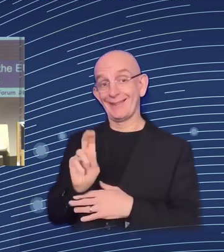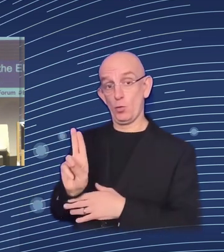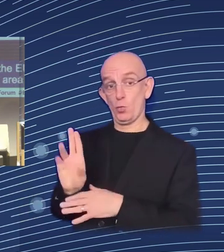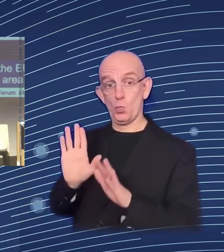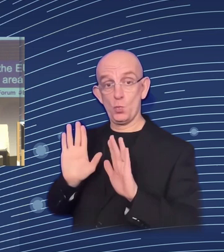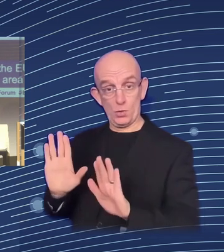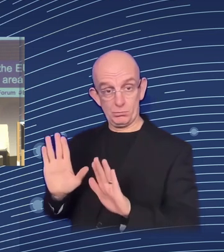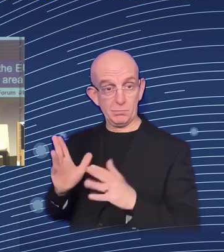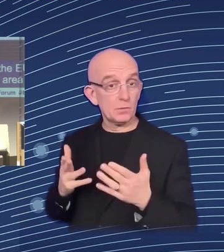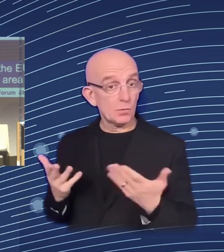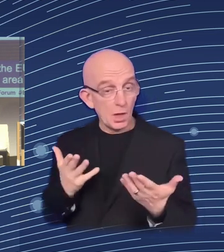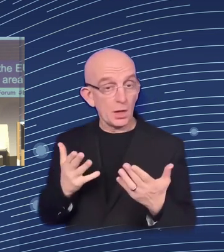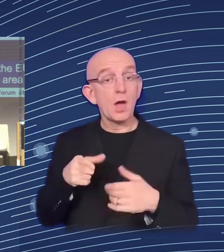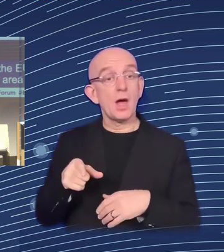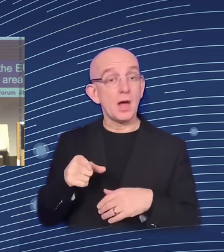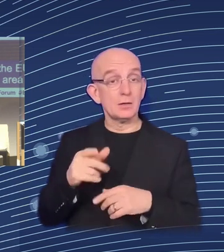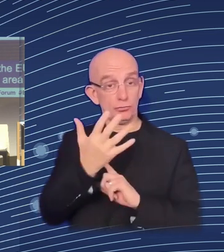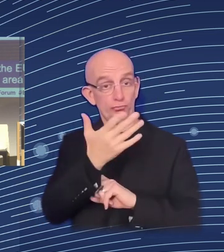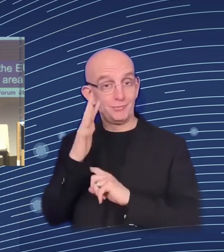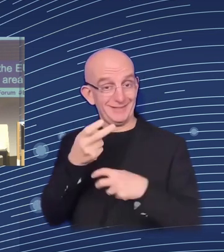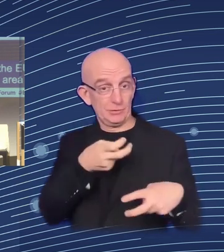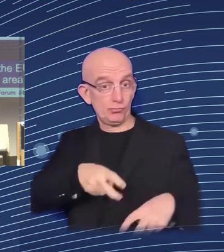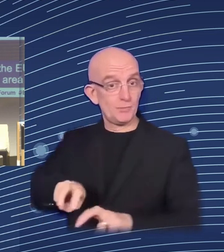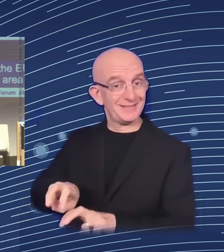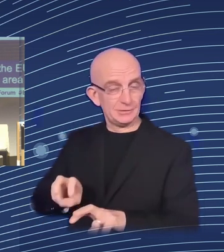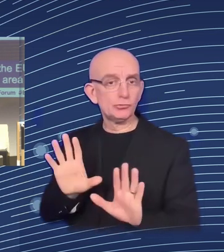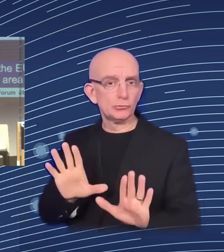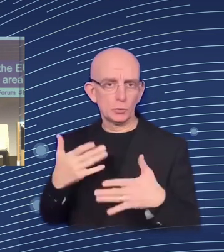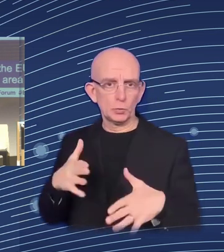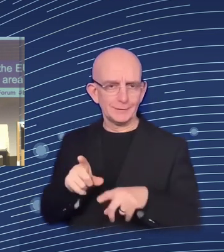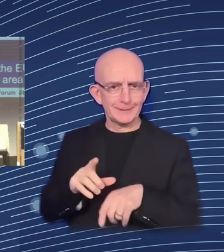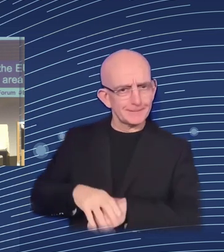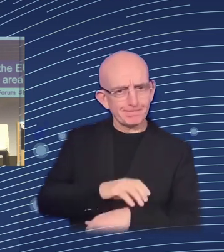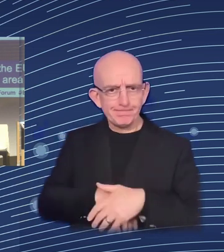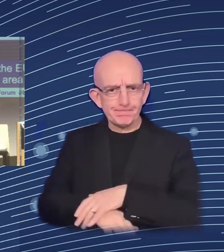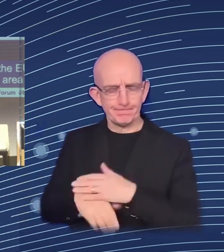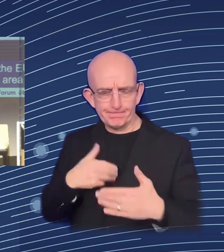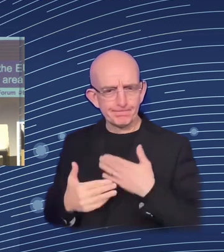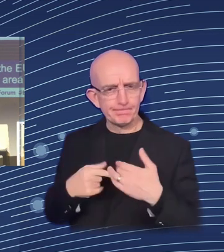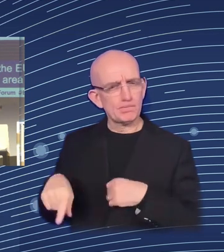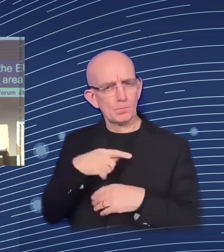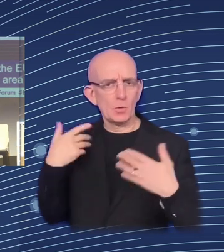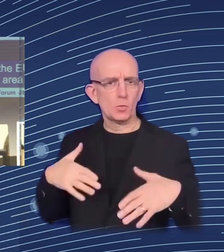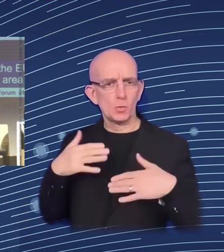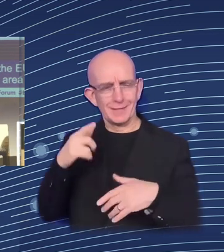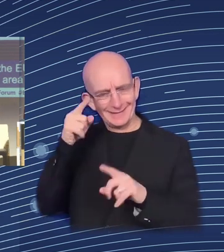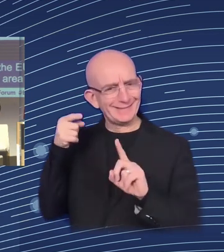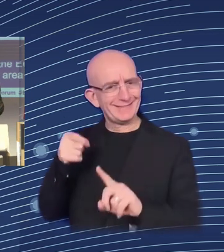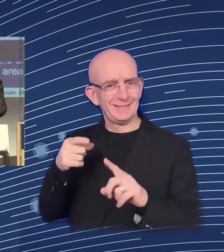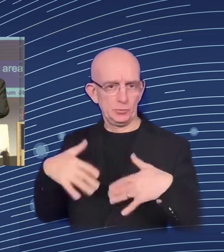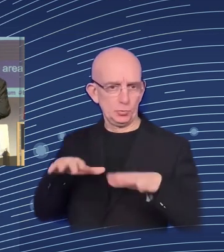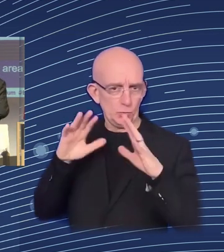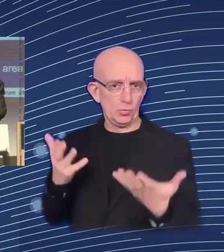with the Fit for 55 package and all the bigger, very challenging objectives. President von Leyen,